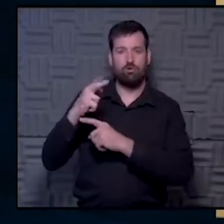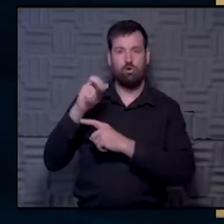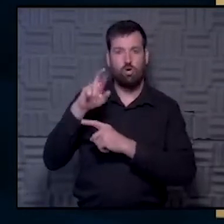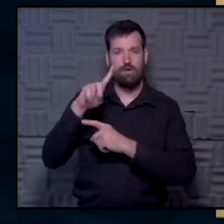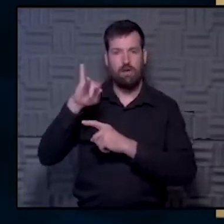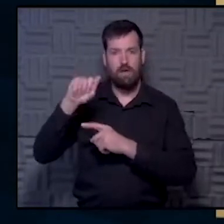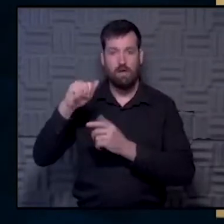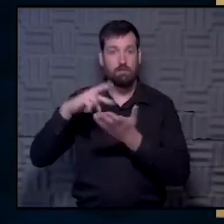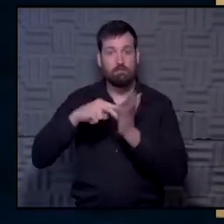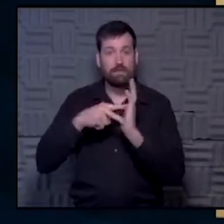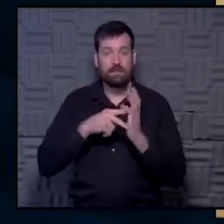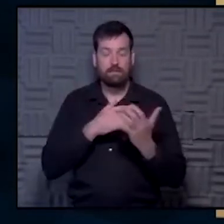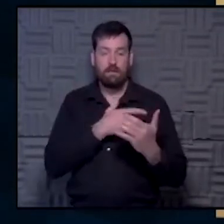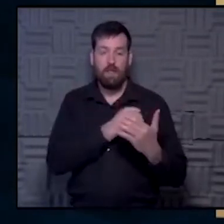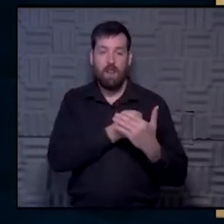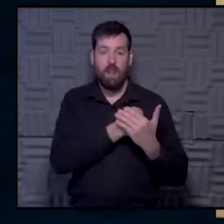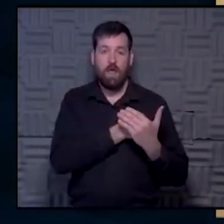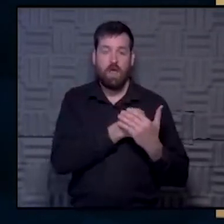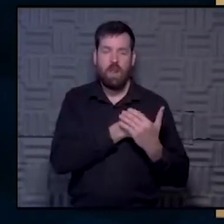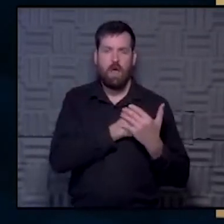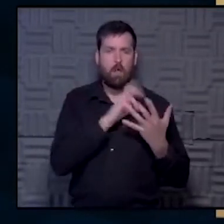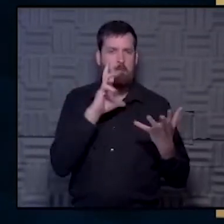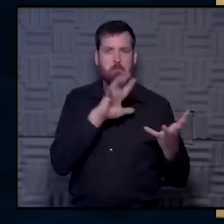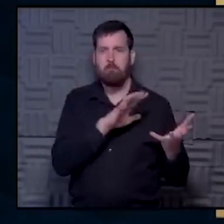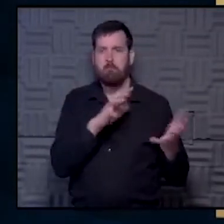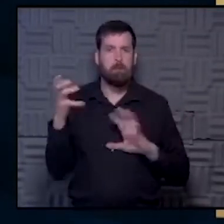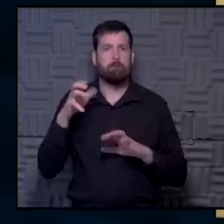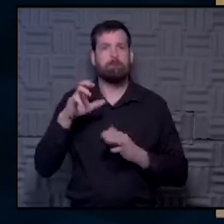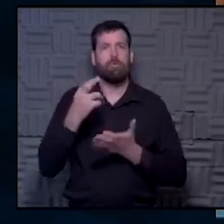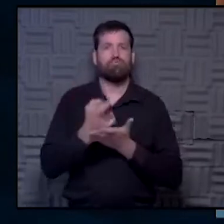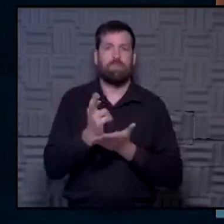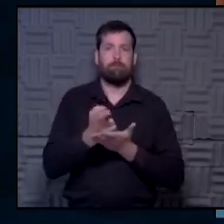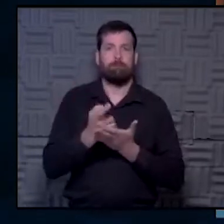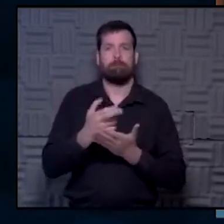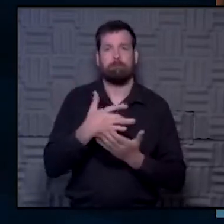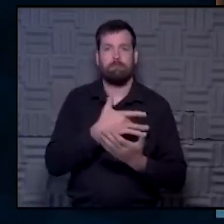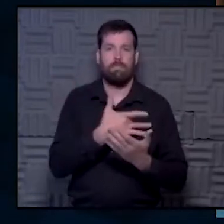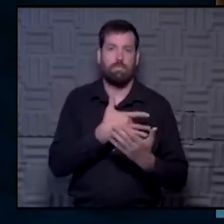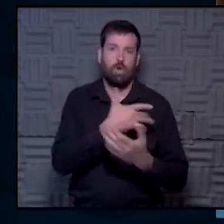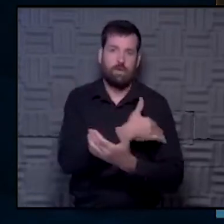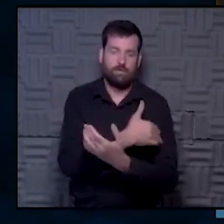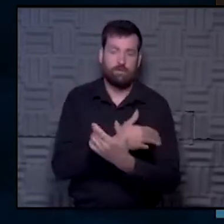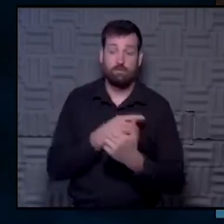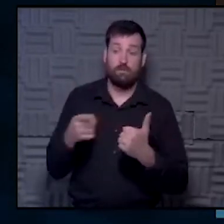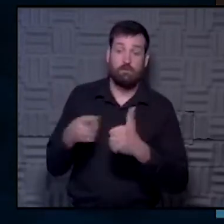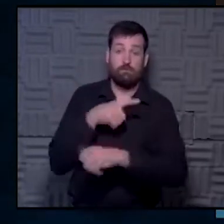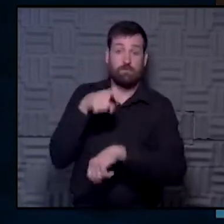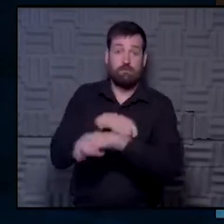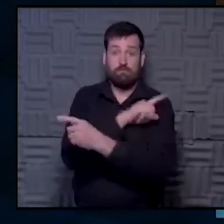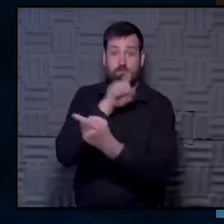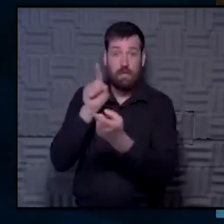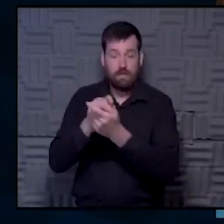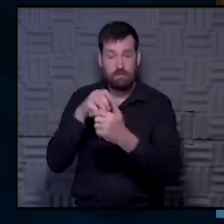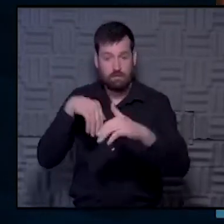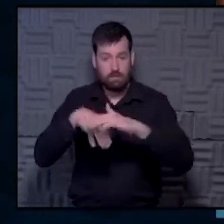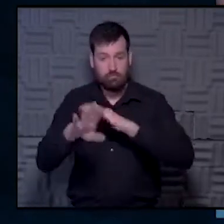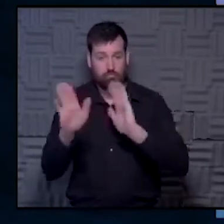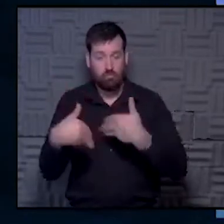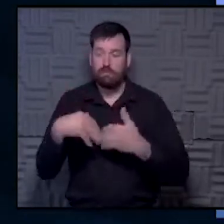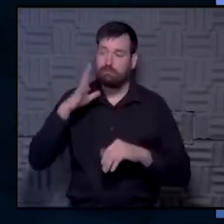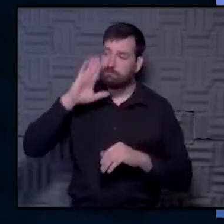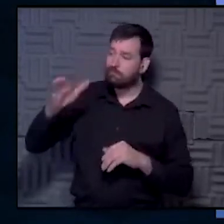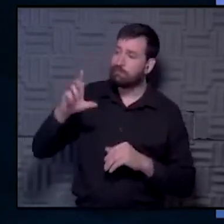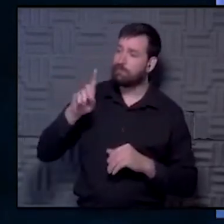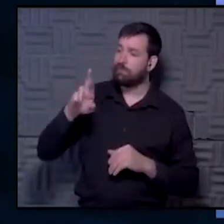short-circuiting of a rhythm problem in the heart muscle itself. The first time I met Spider, I'm walking into his room saying, hi, I'm Dr.